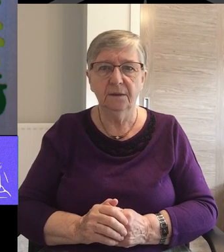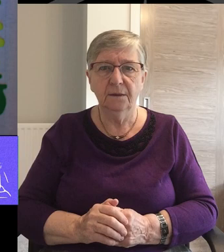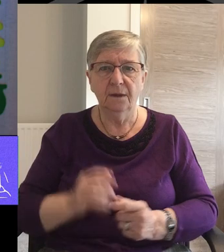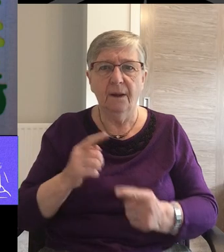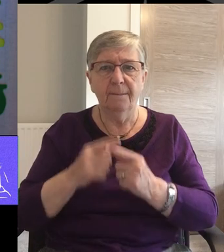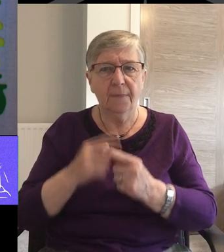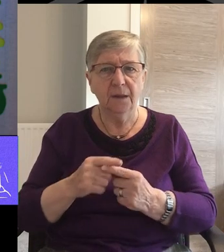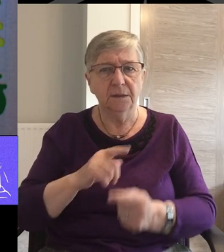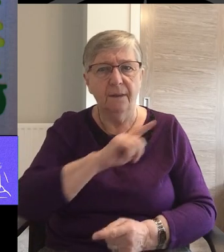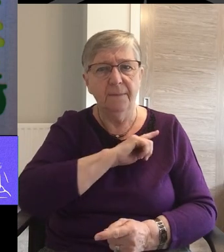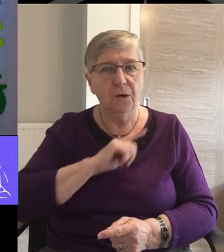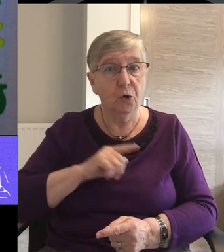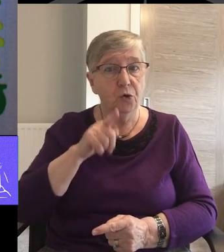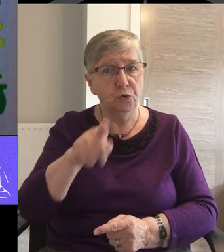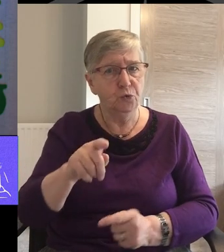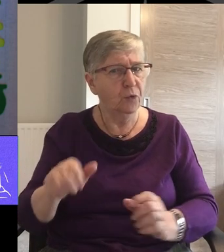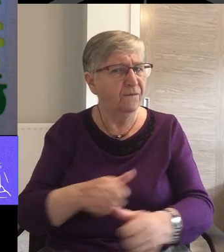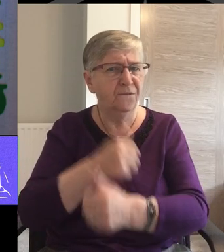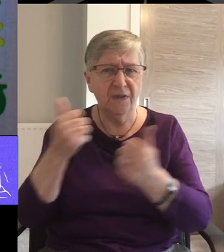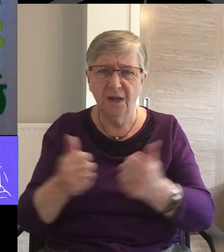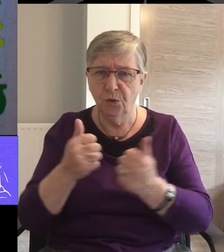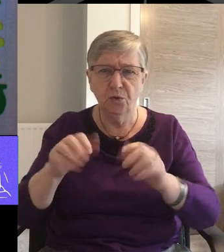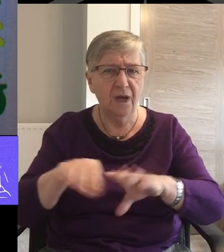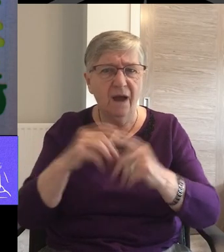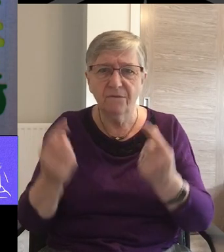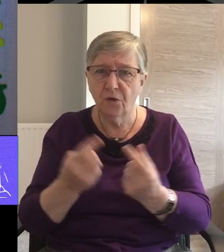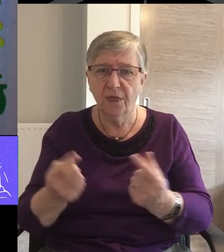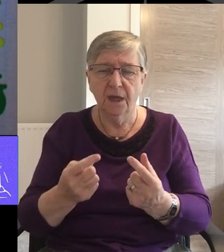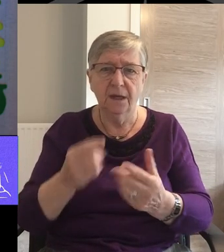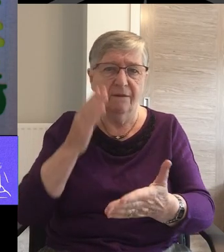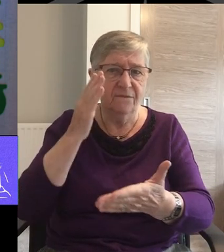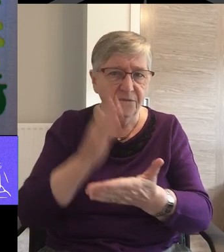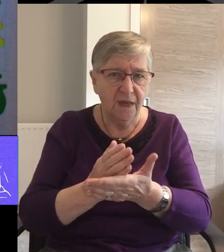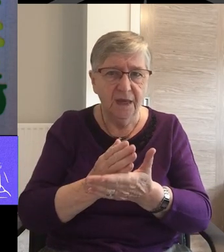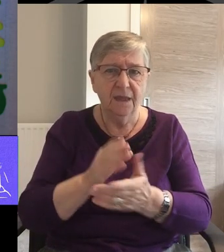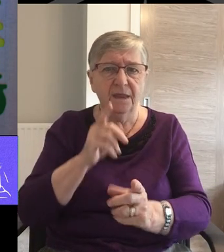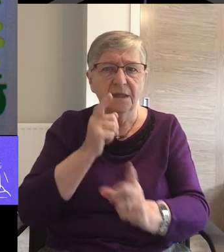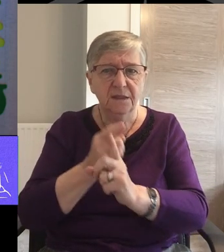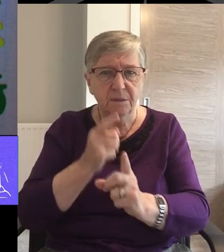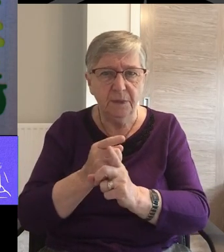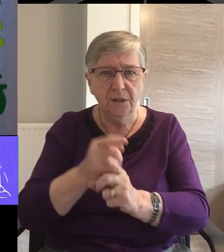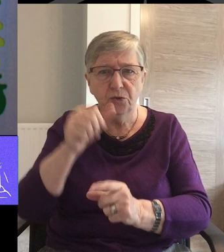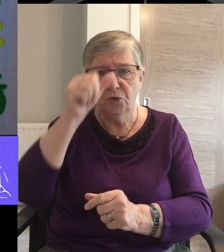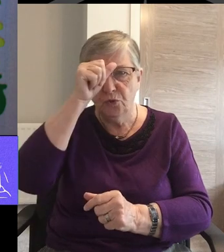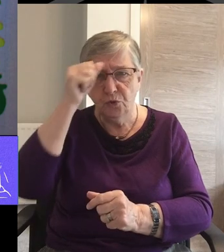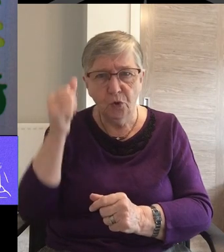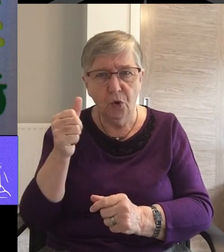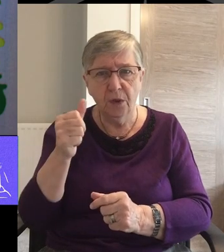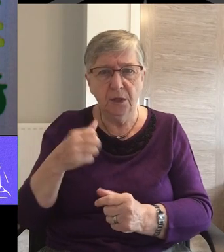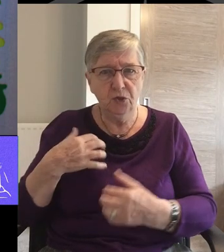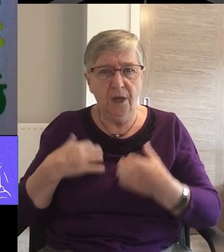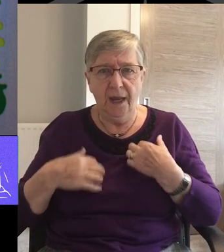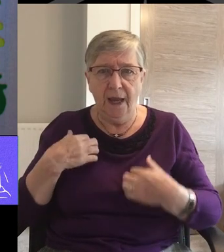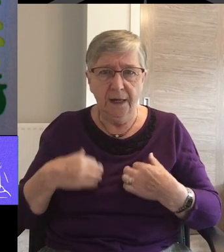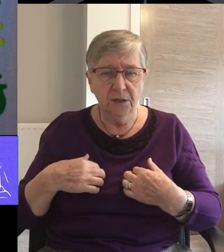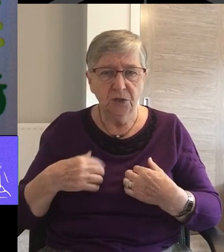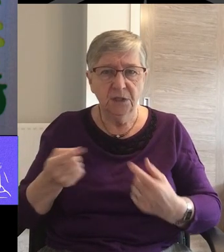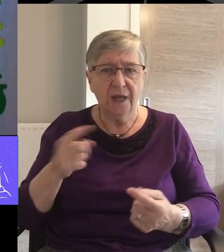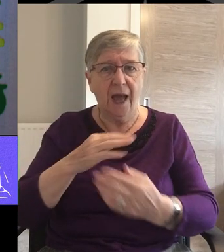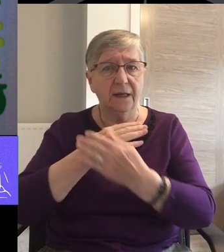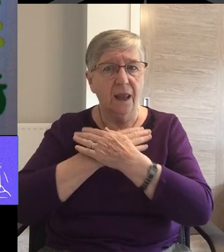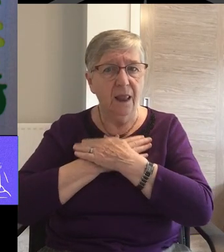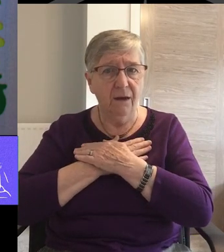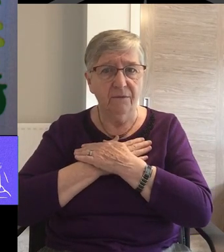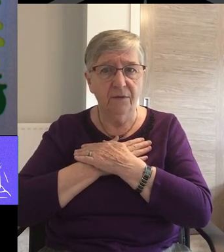But since you excel in everything In faith, in speech, in knowledge, in complete earnestness And the love we have